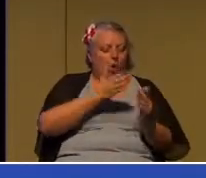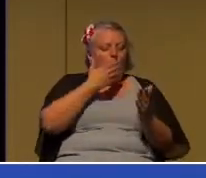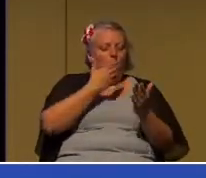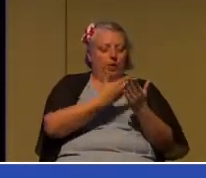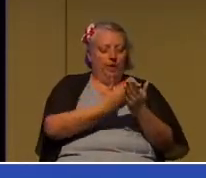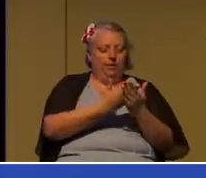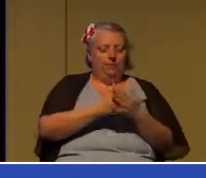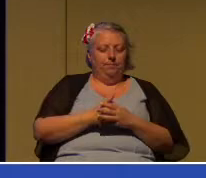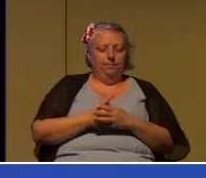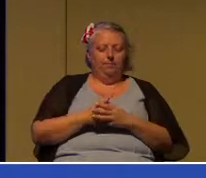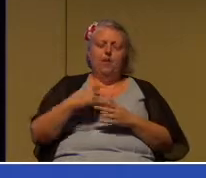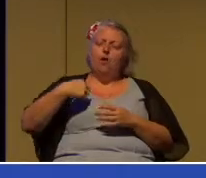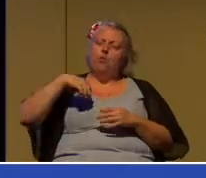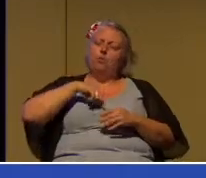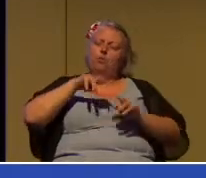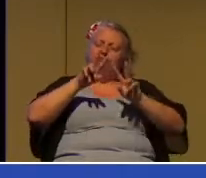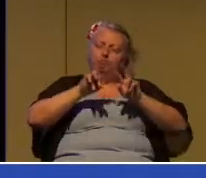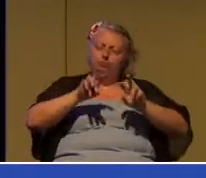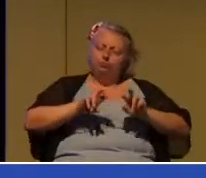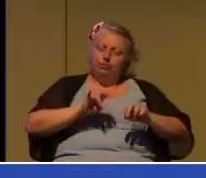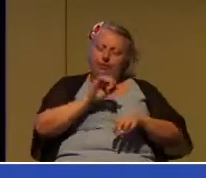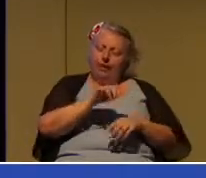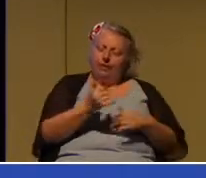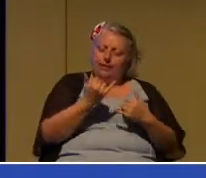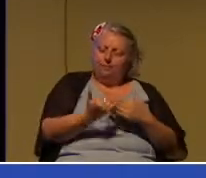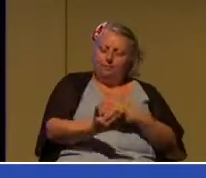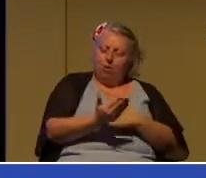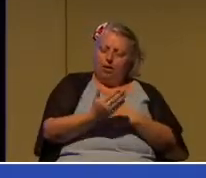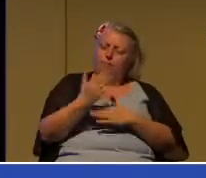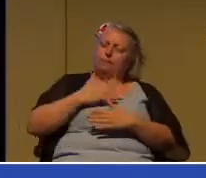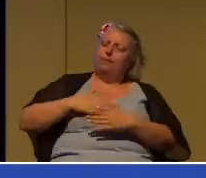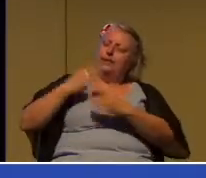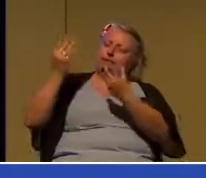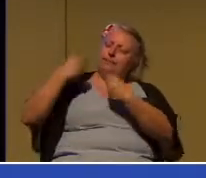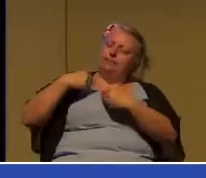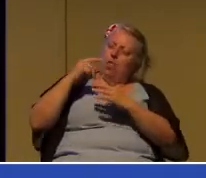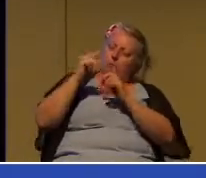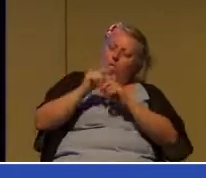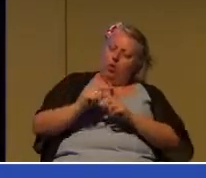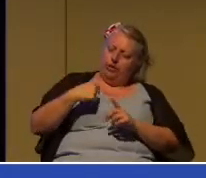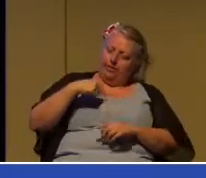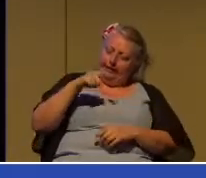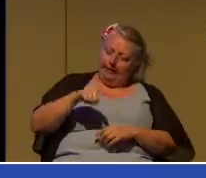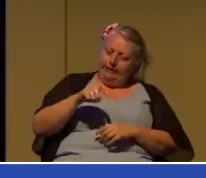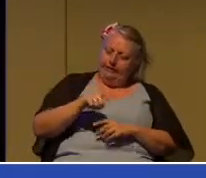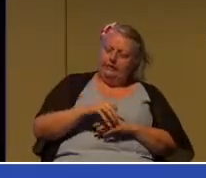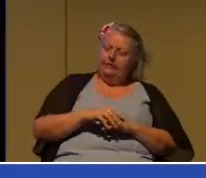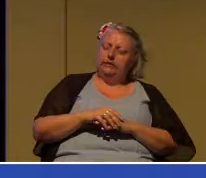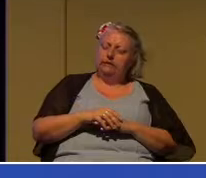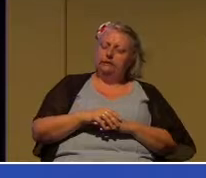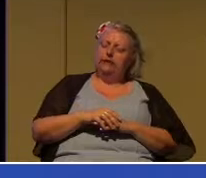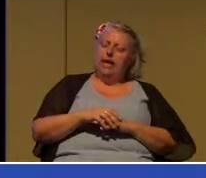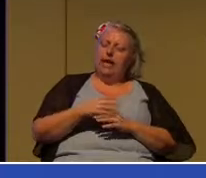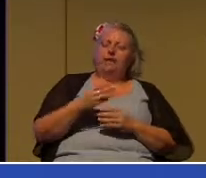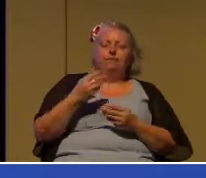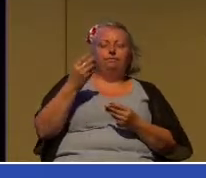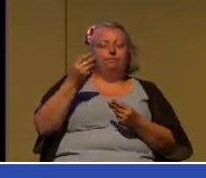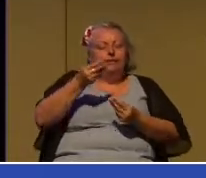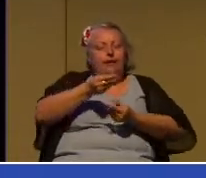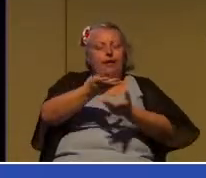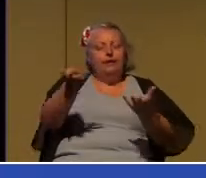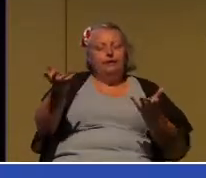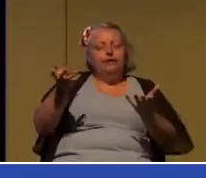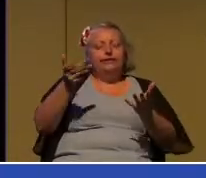I just pray that you give me the words that I need and all of us the ability to put ourselves into the situation